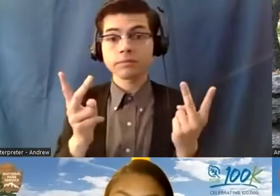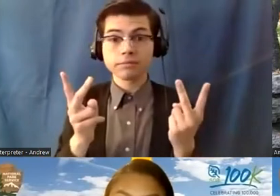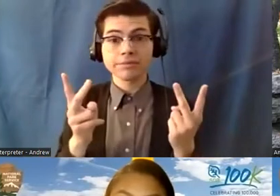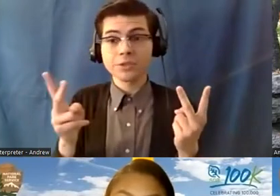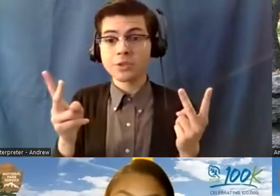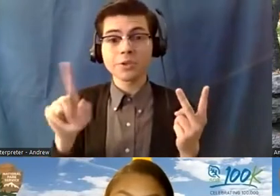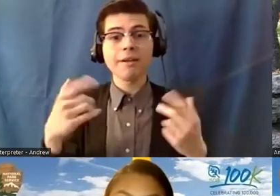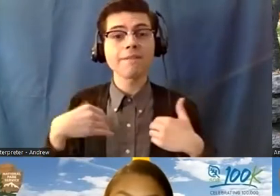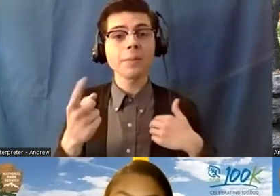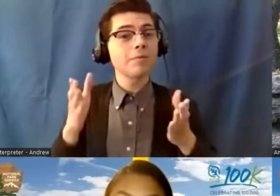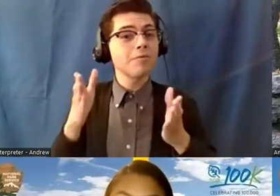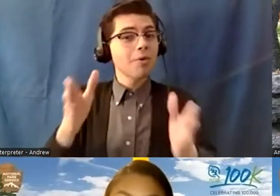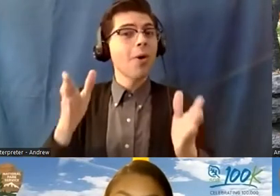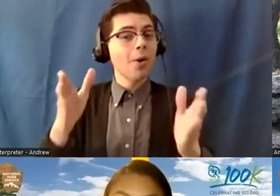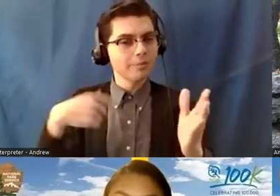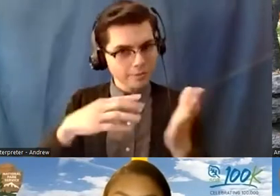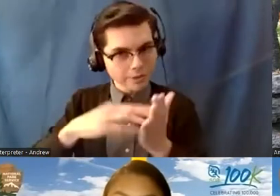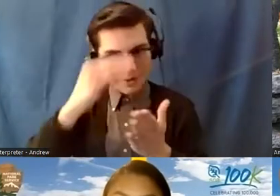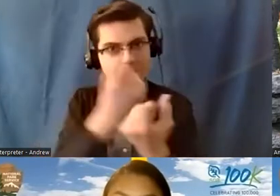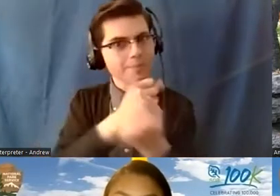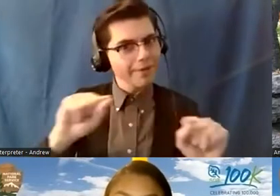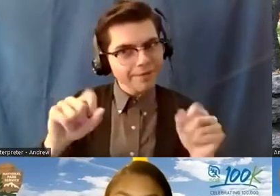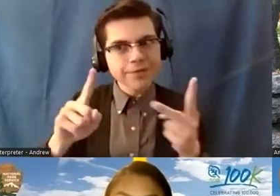So I learned a lot about safety and lightning strikes.